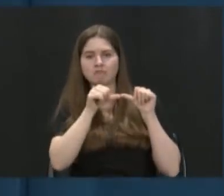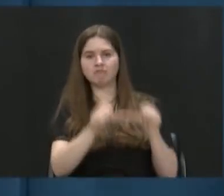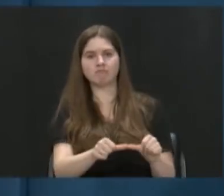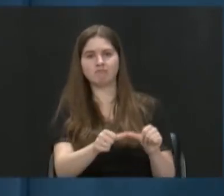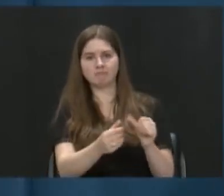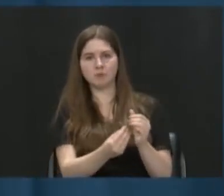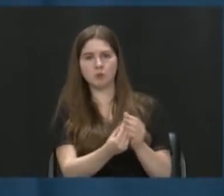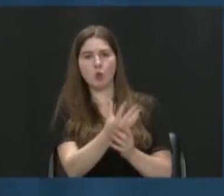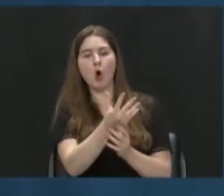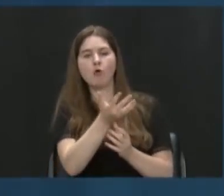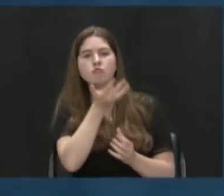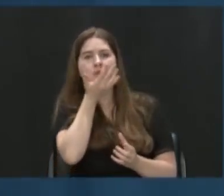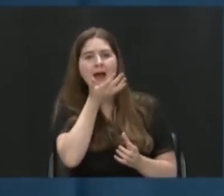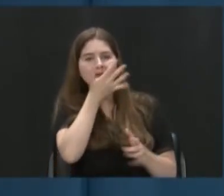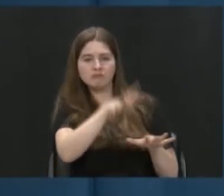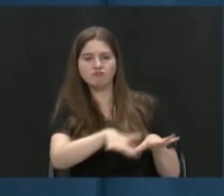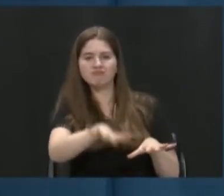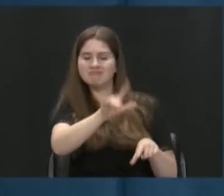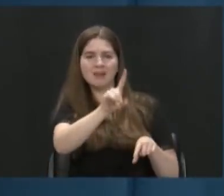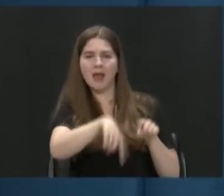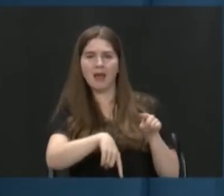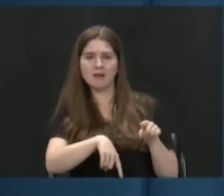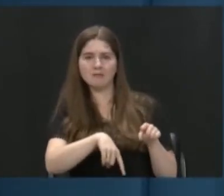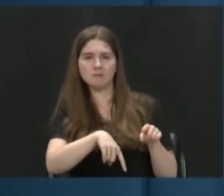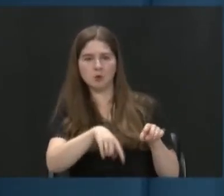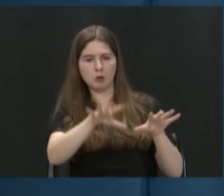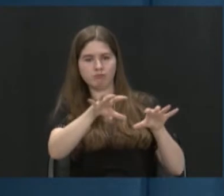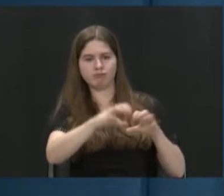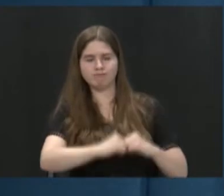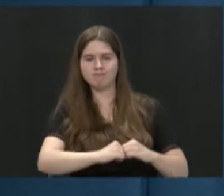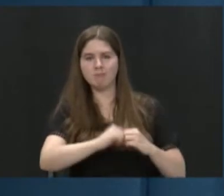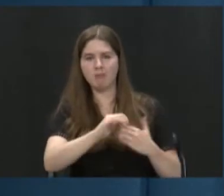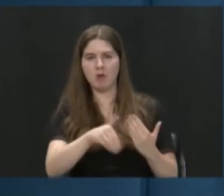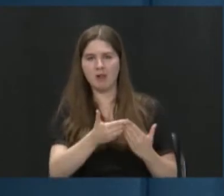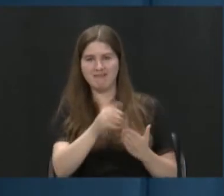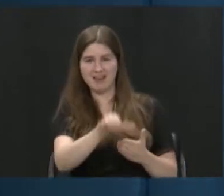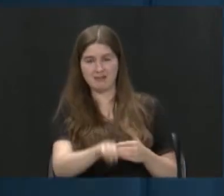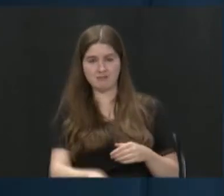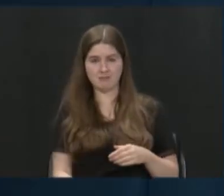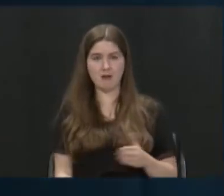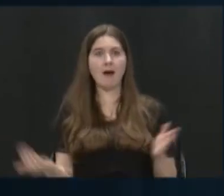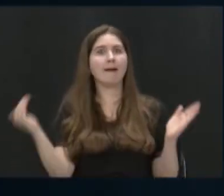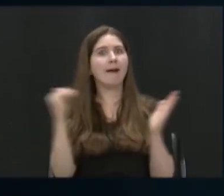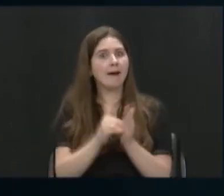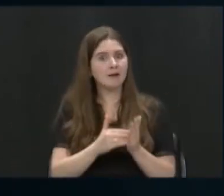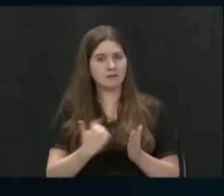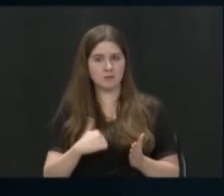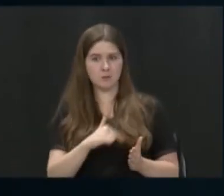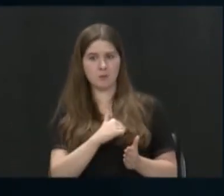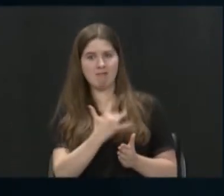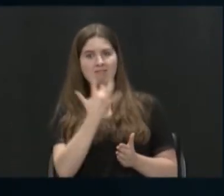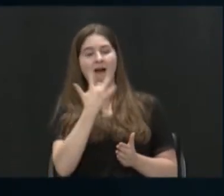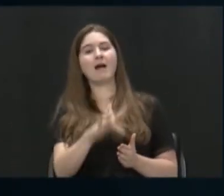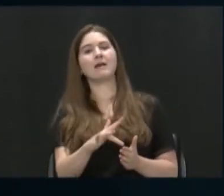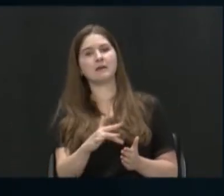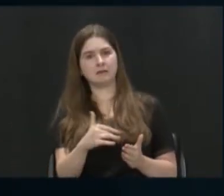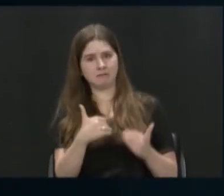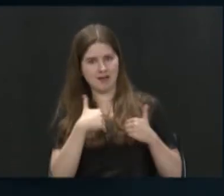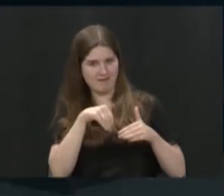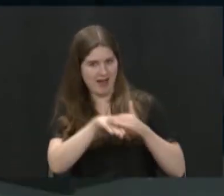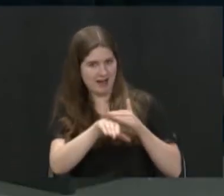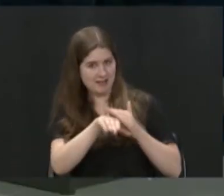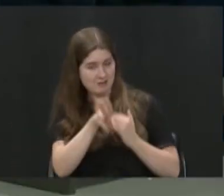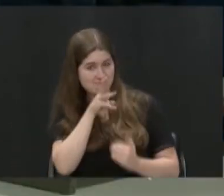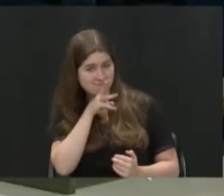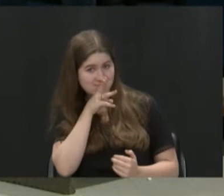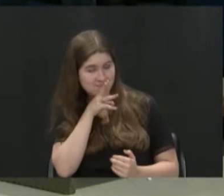that type of landscape out there. Right. Yeah. So once again, we're lucky to have access to all that